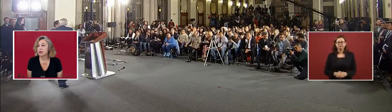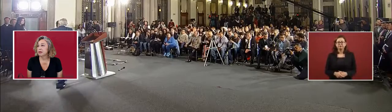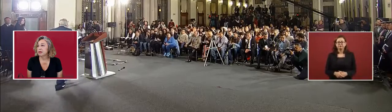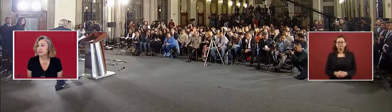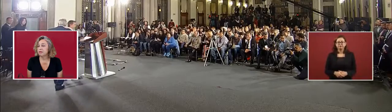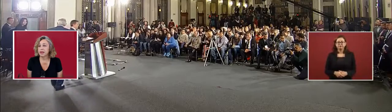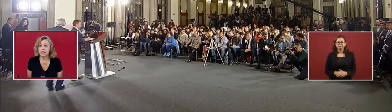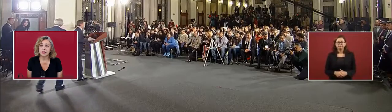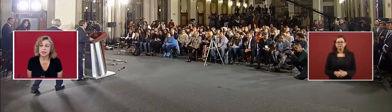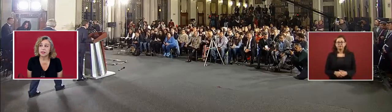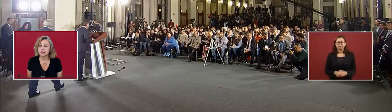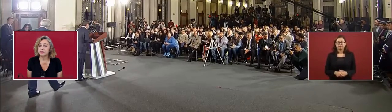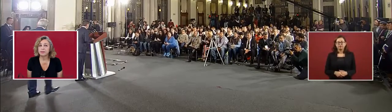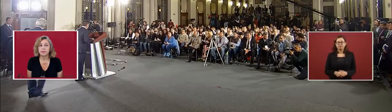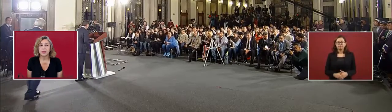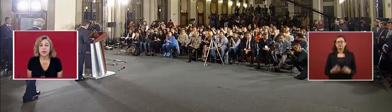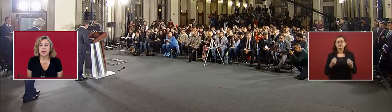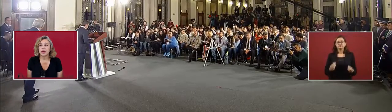finances.